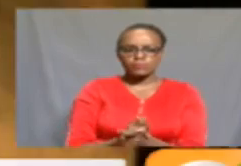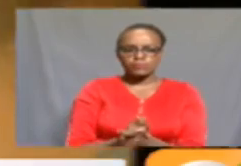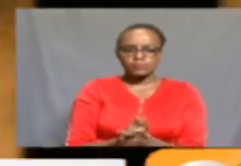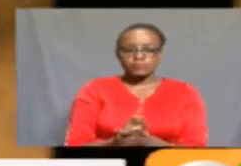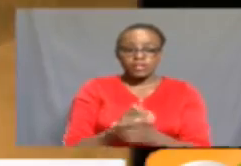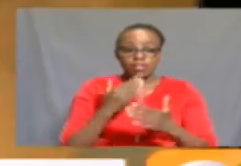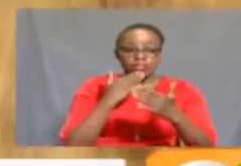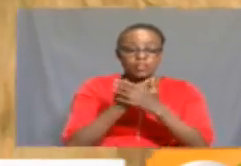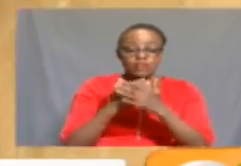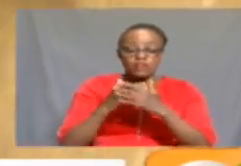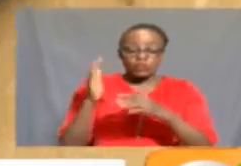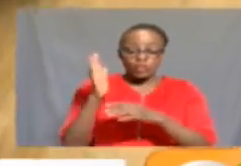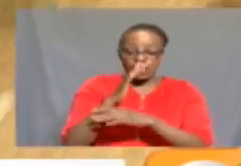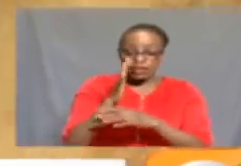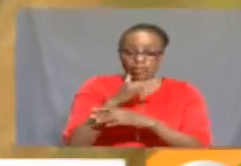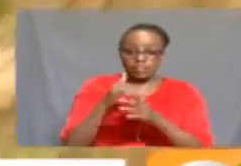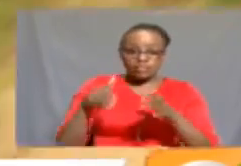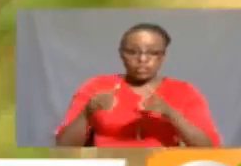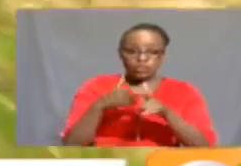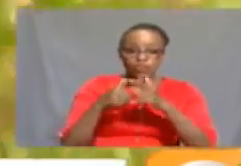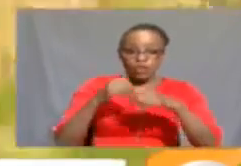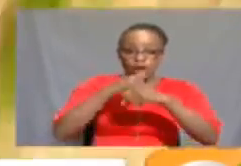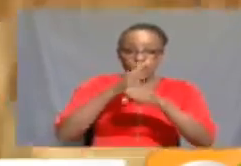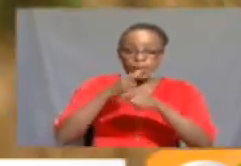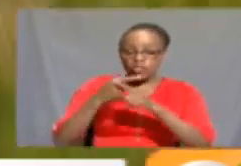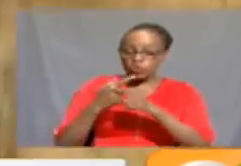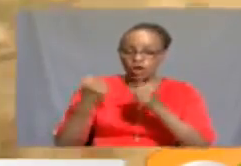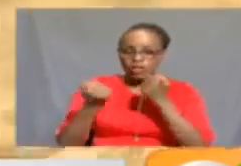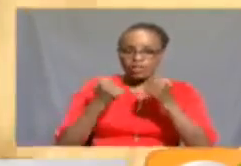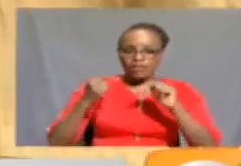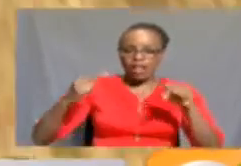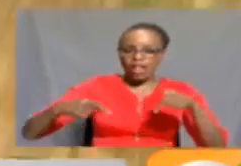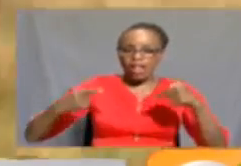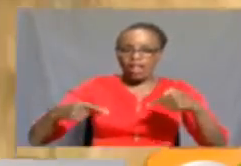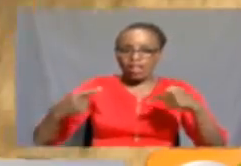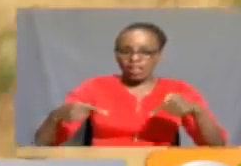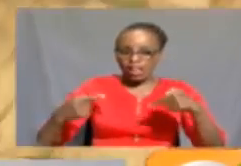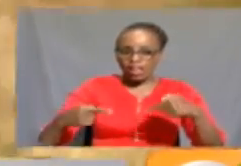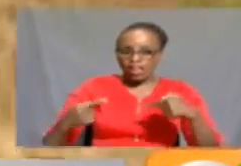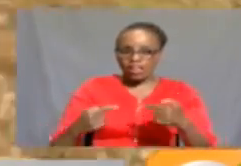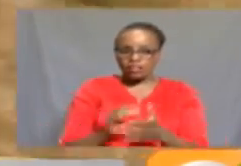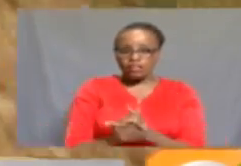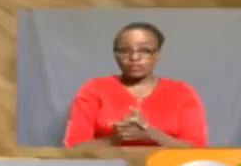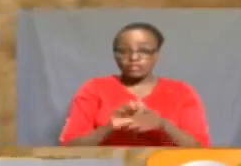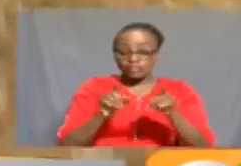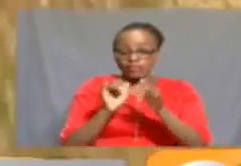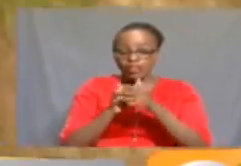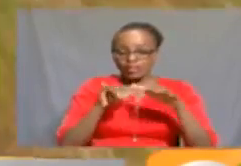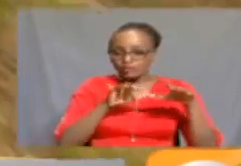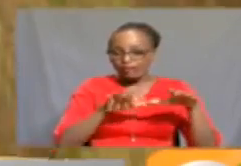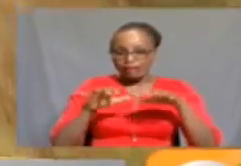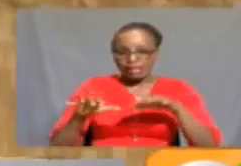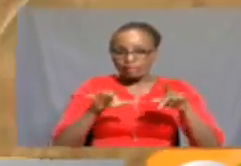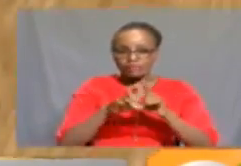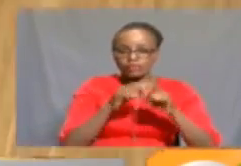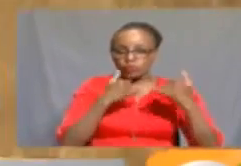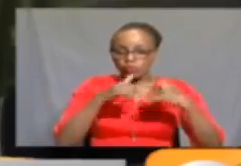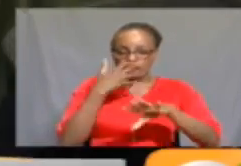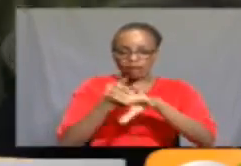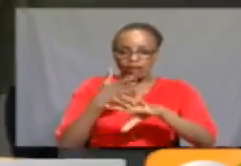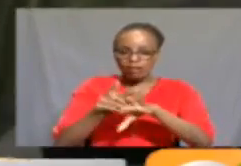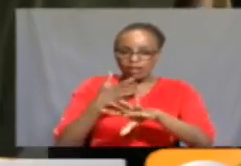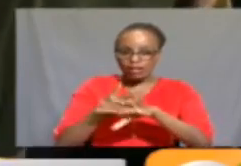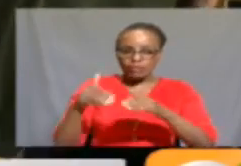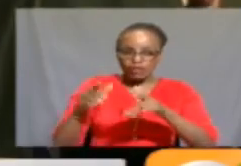Thanks to the dusty roads that leave your car engine revving openly, as it struggles to conquer the difficult terrain,